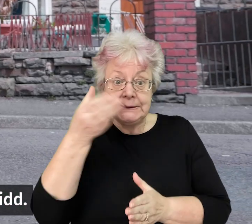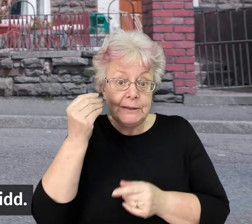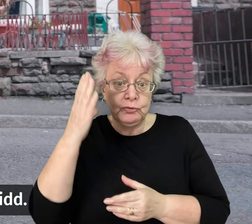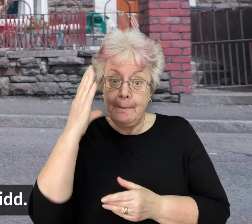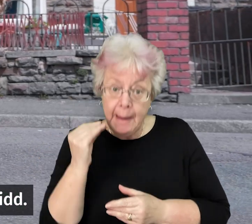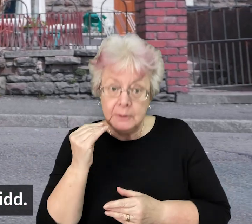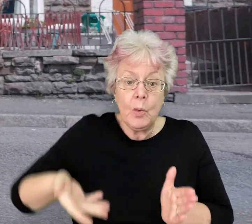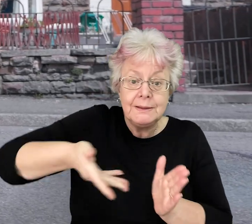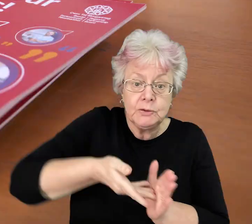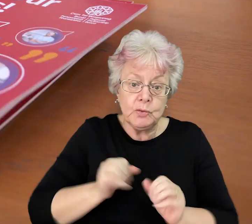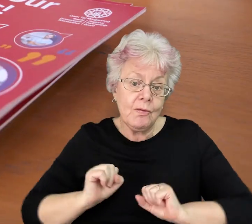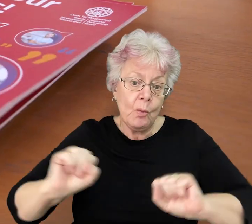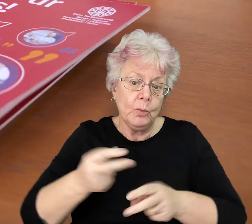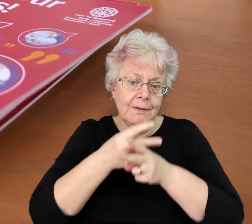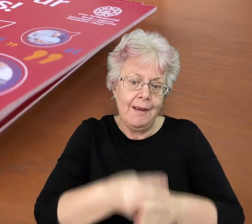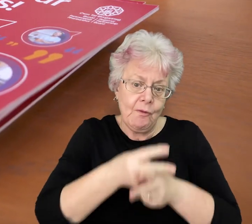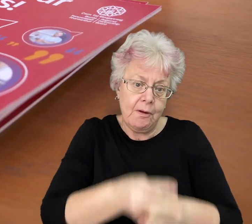in addition to their own carers.